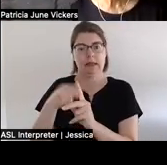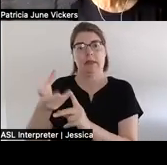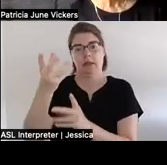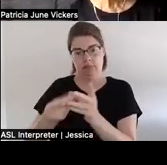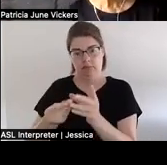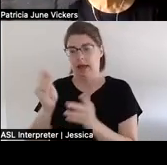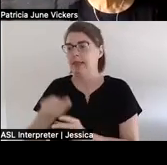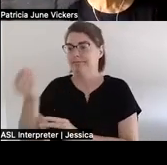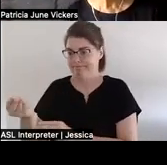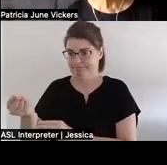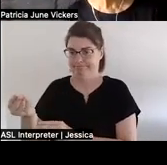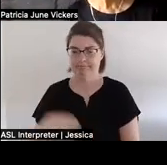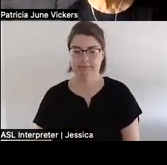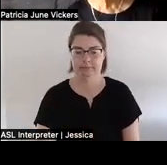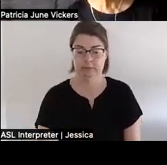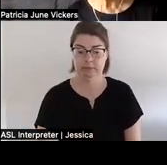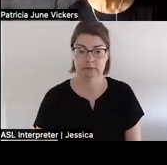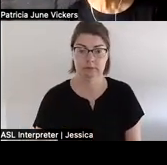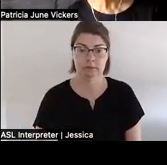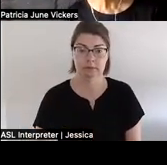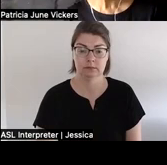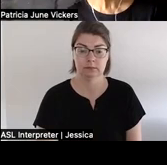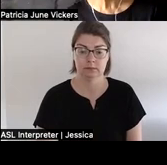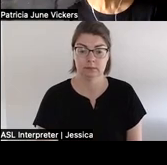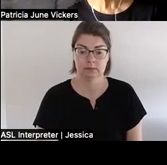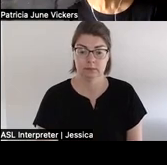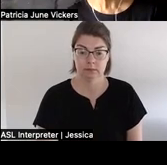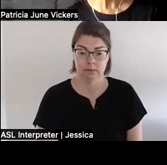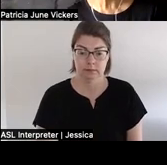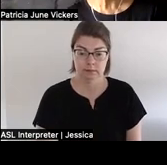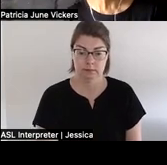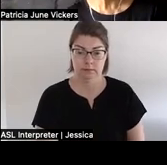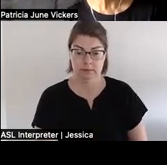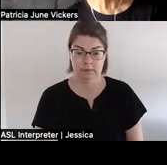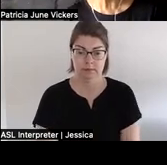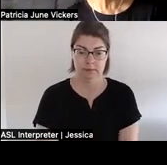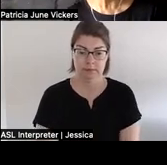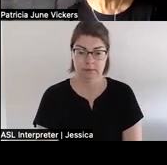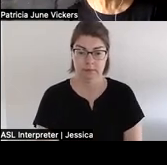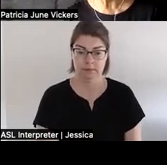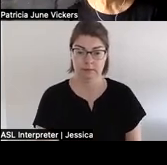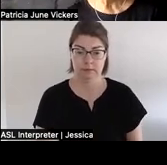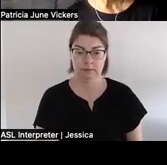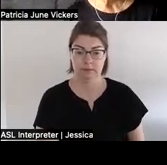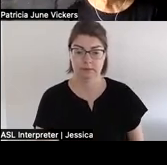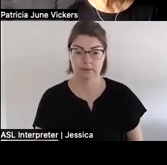so it's a powerful powerful way of living and be